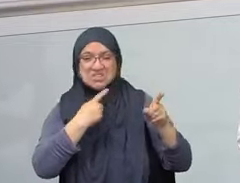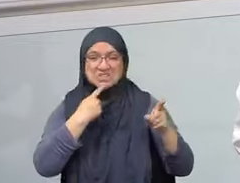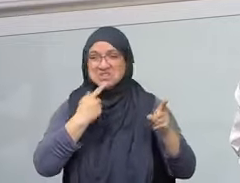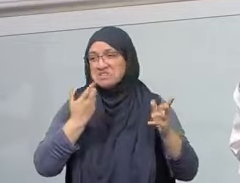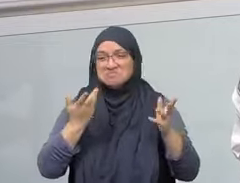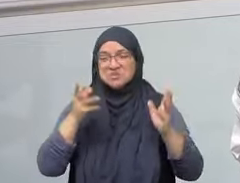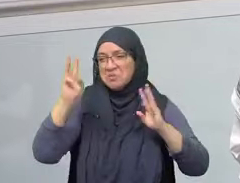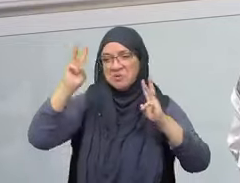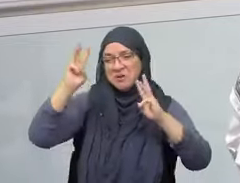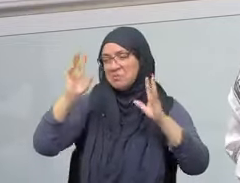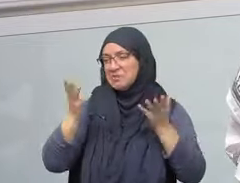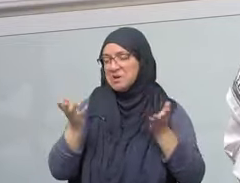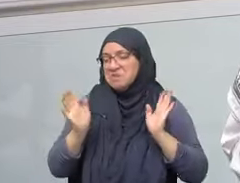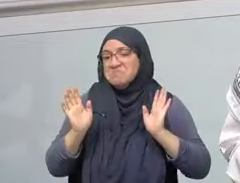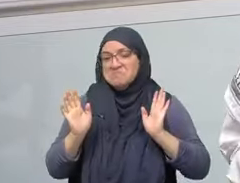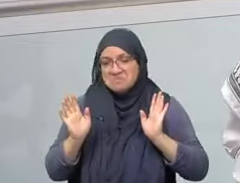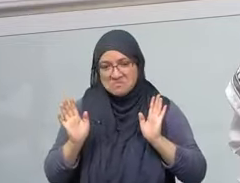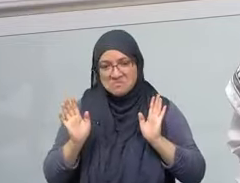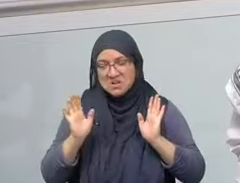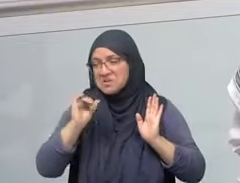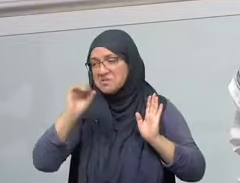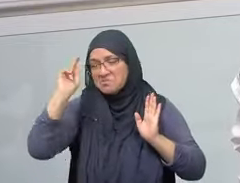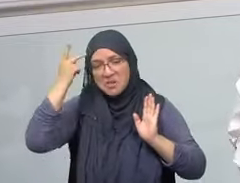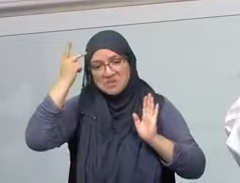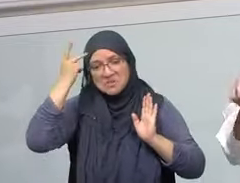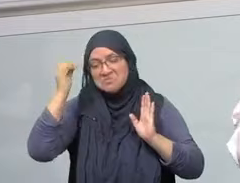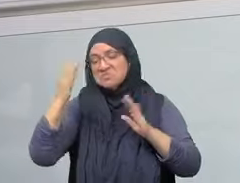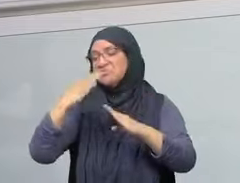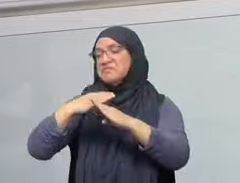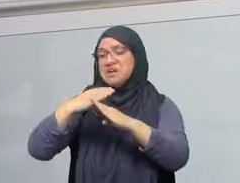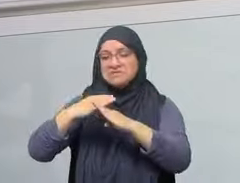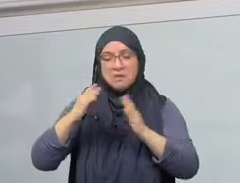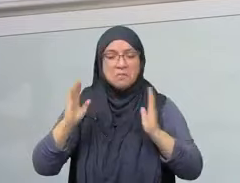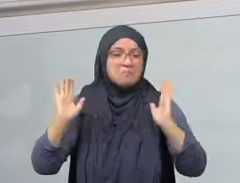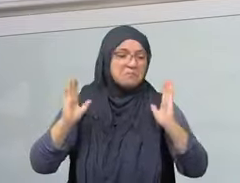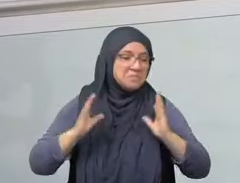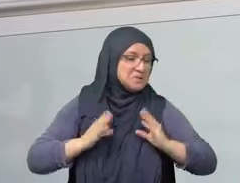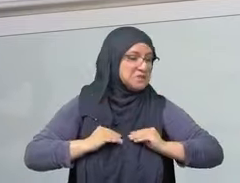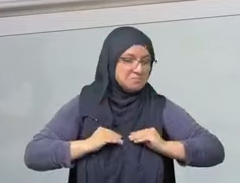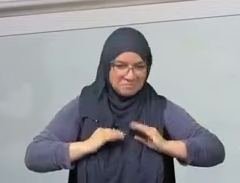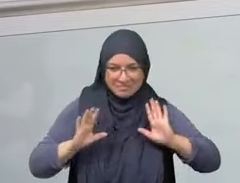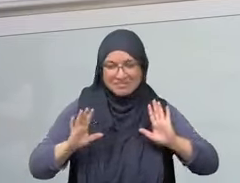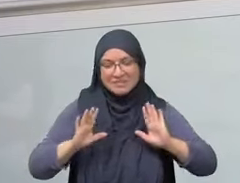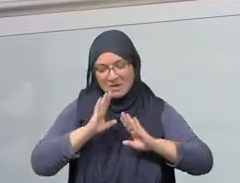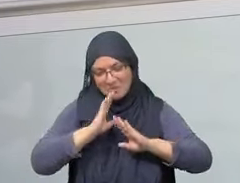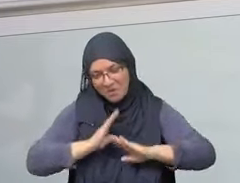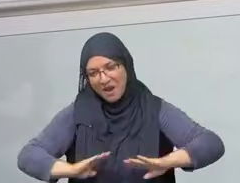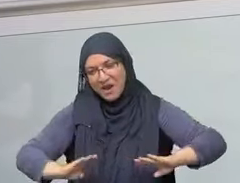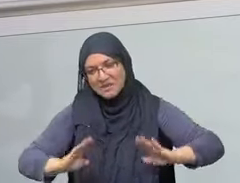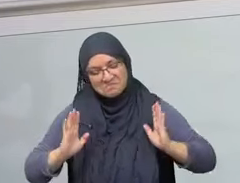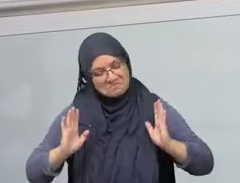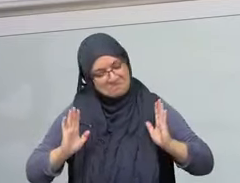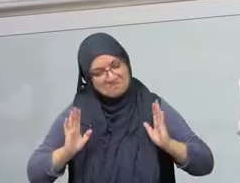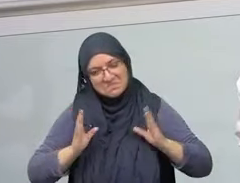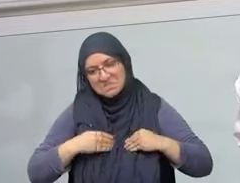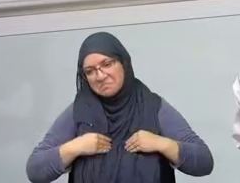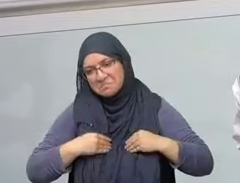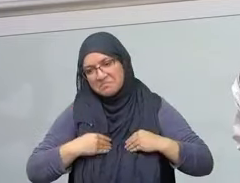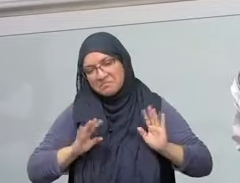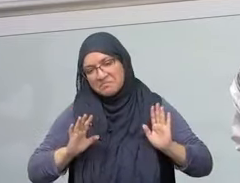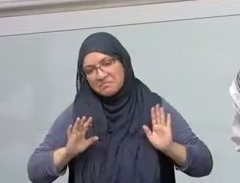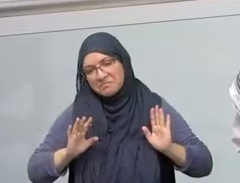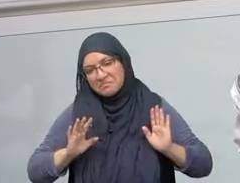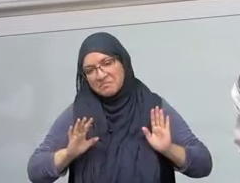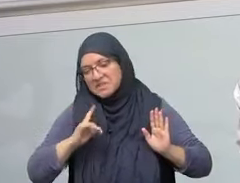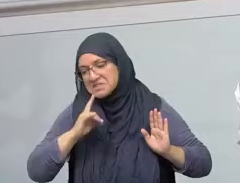apartheid nation. That knows it can act with impunity. With silence. And enablement. From people around